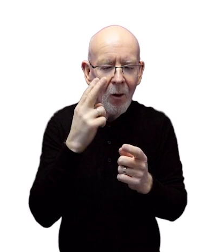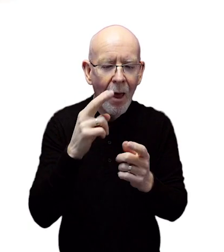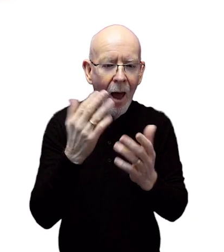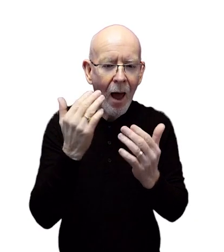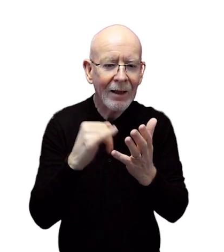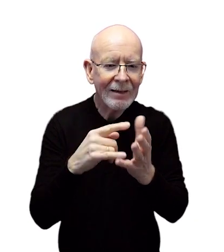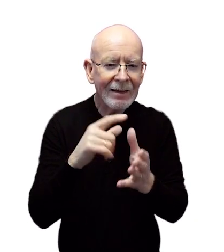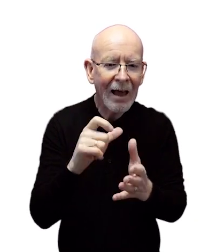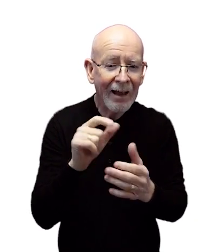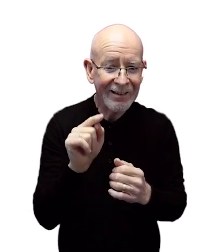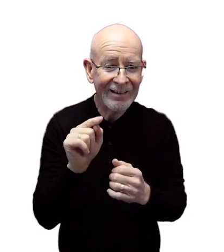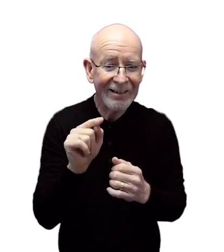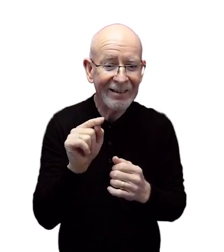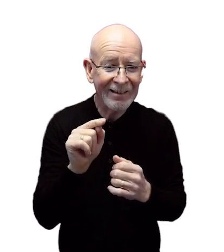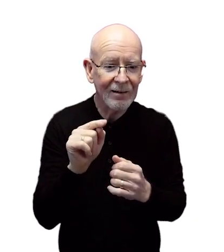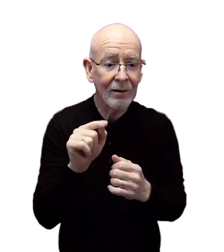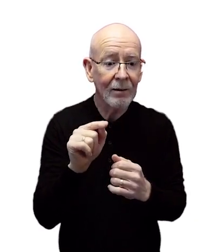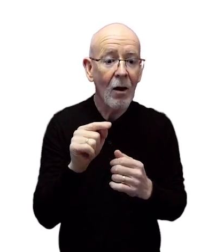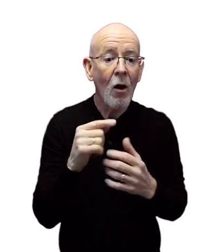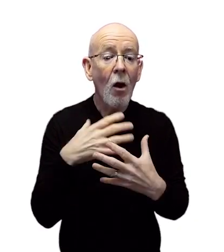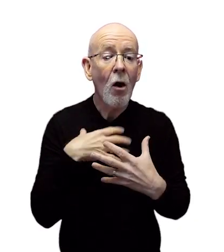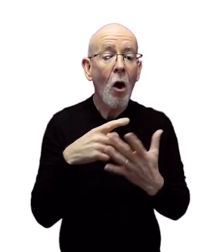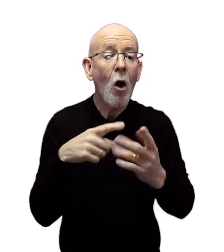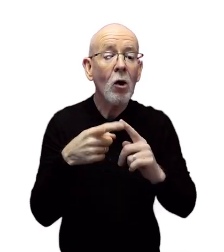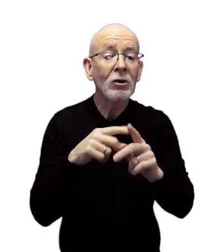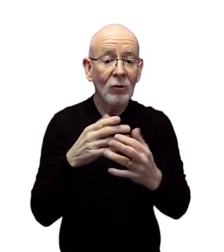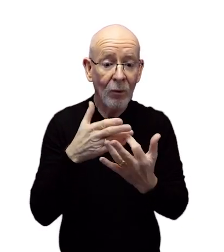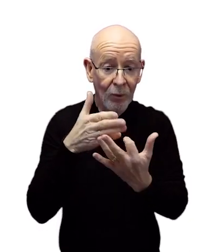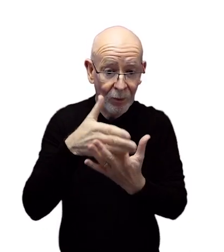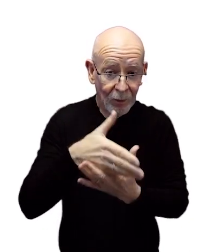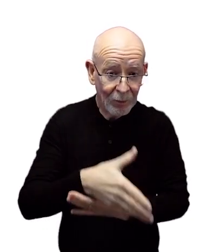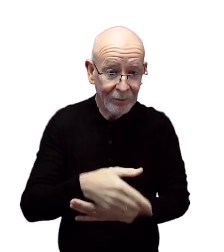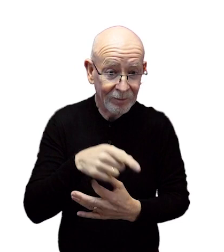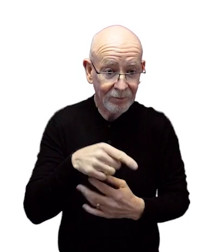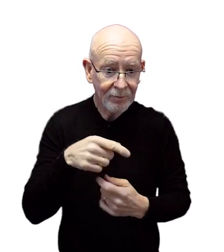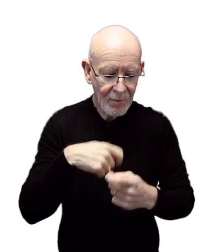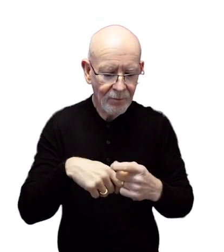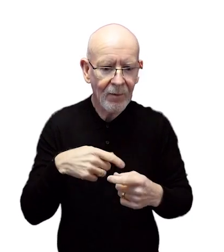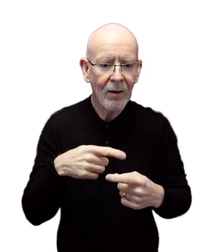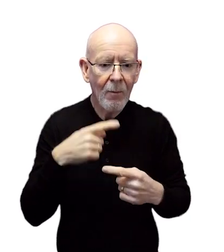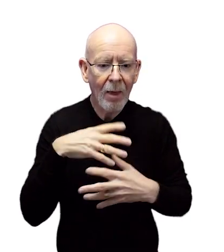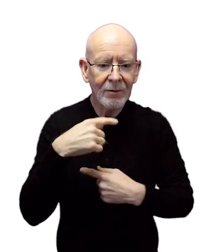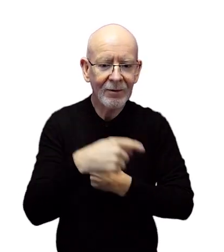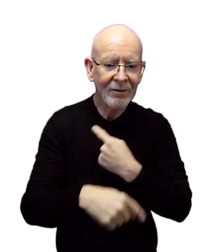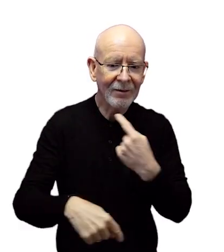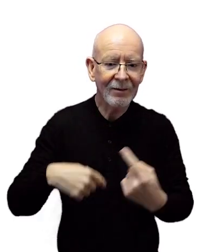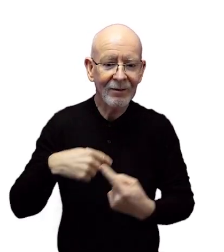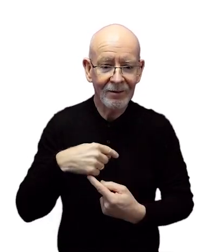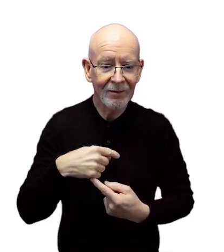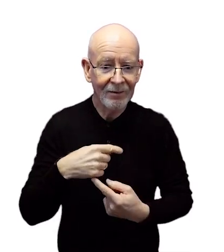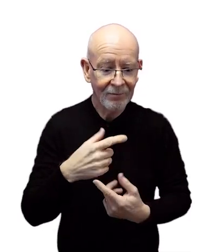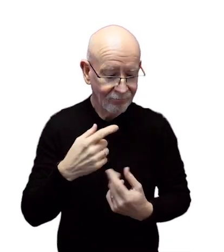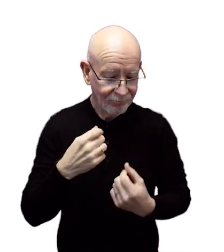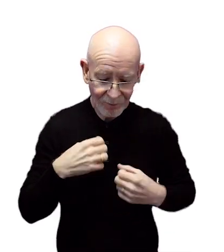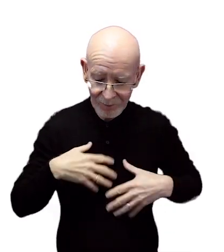alveoli. Oxygen passes straight through the alveoli and into the blood system where it is transported to every